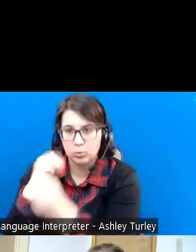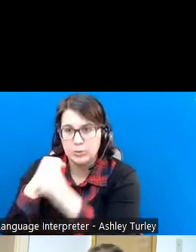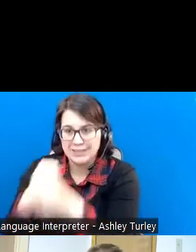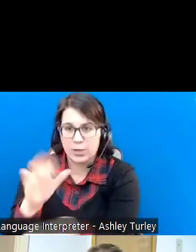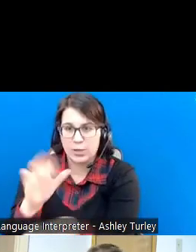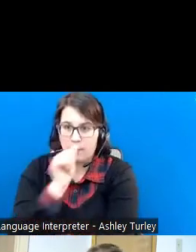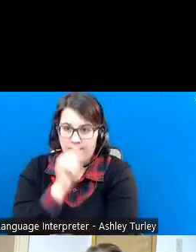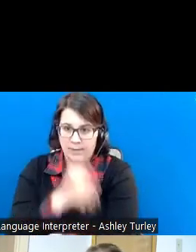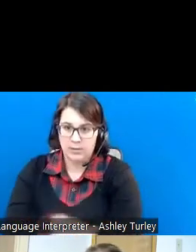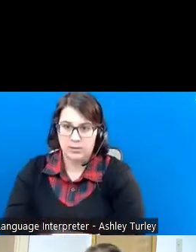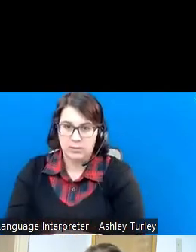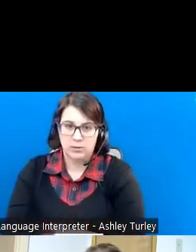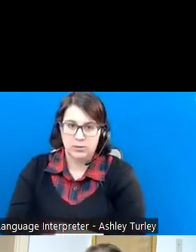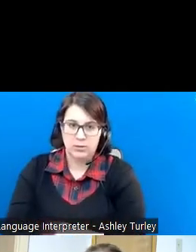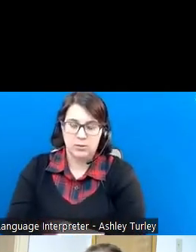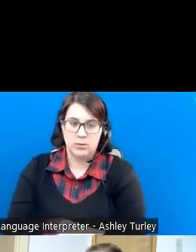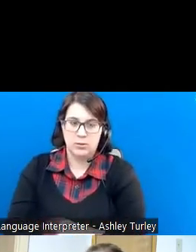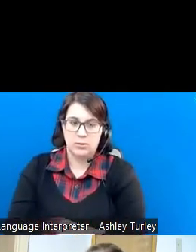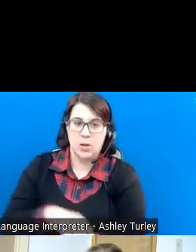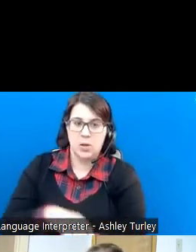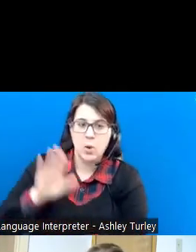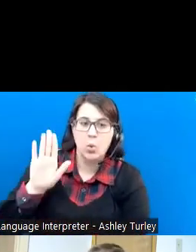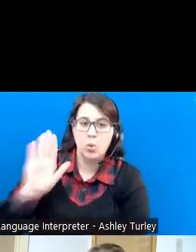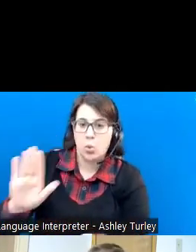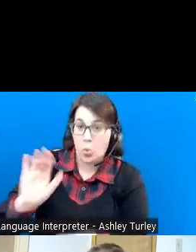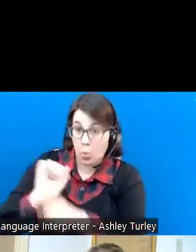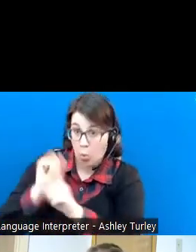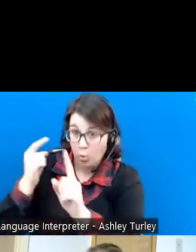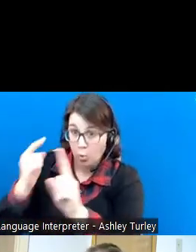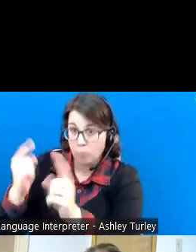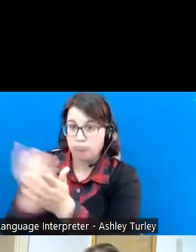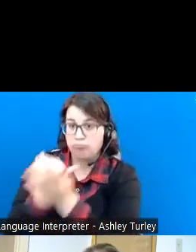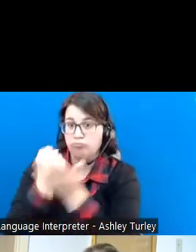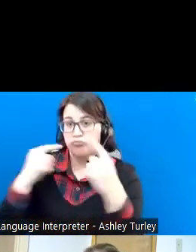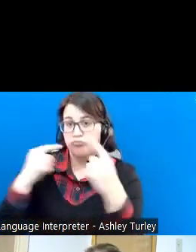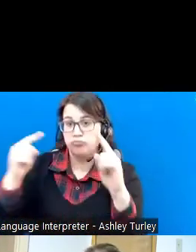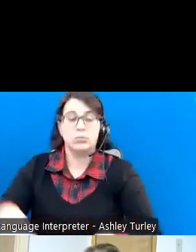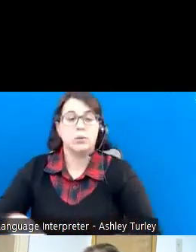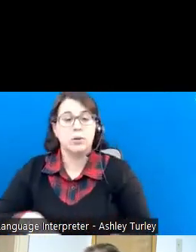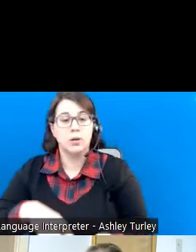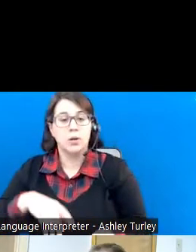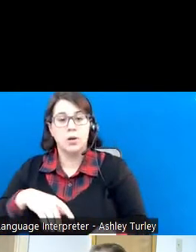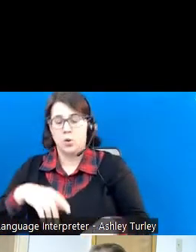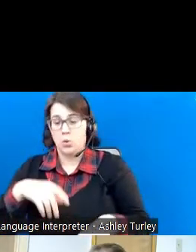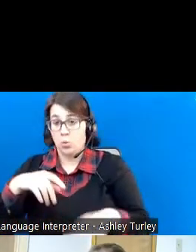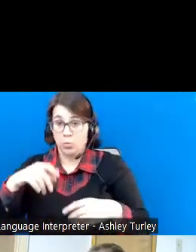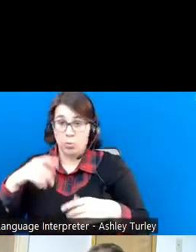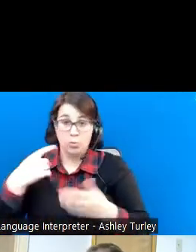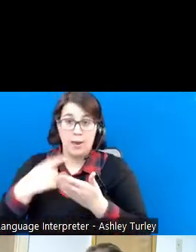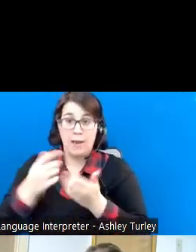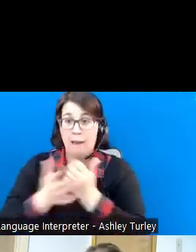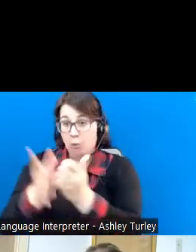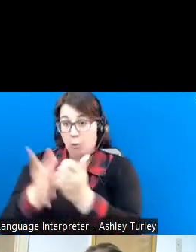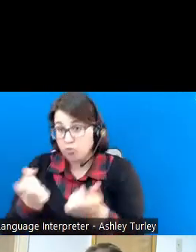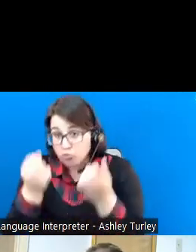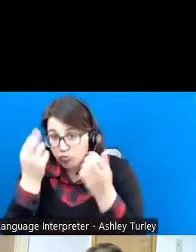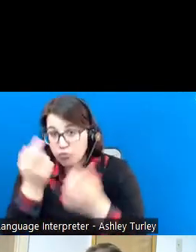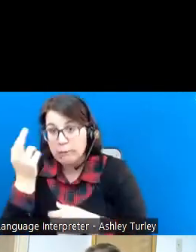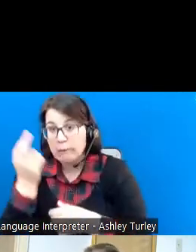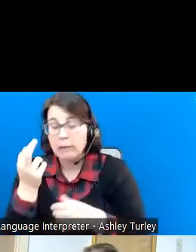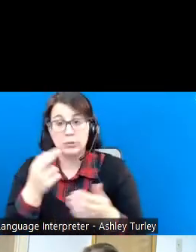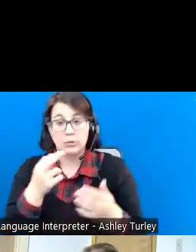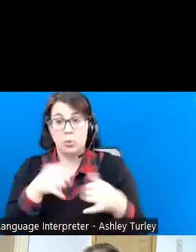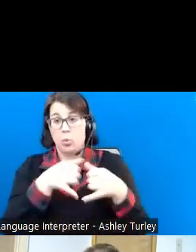We help you achieve your work goals. We help you realize the rewards of work. And Steve talked a lot about that, the rewards of work are